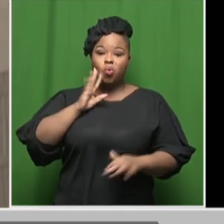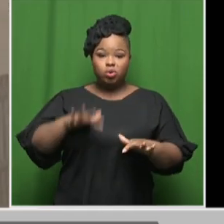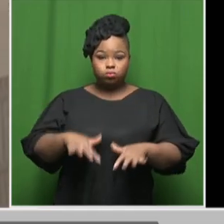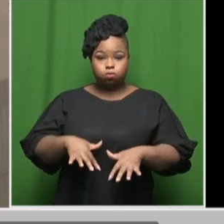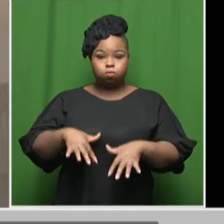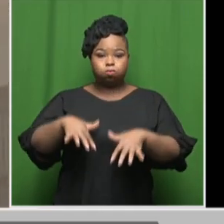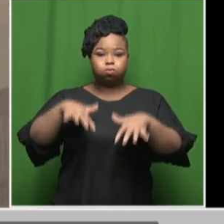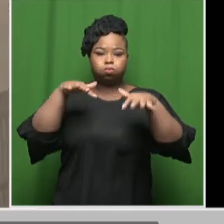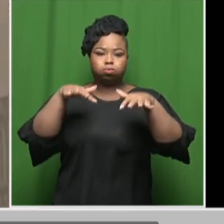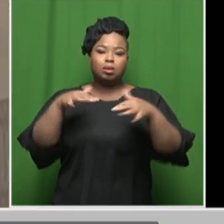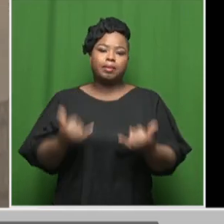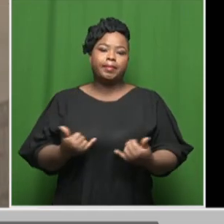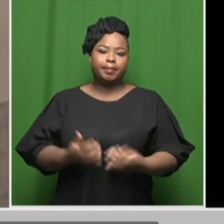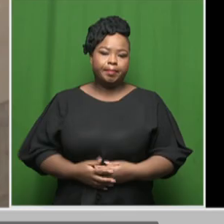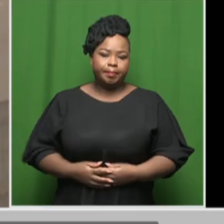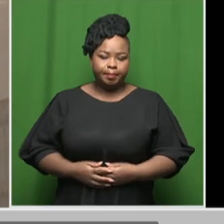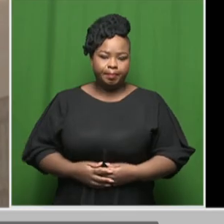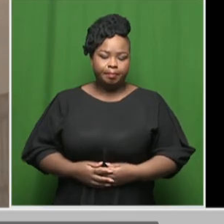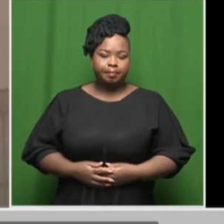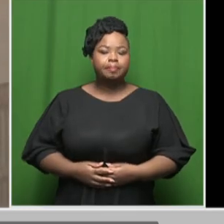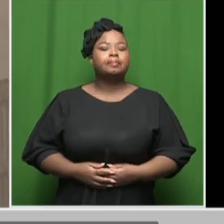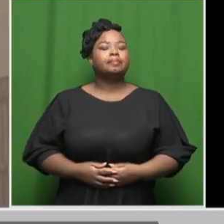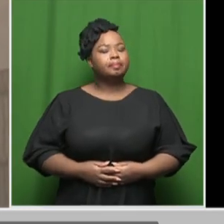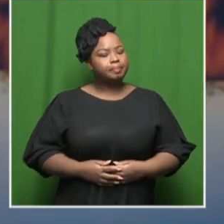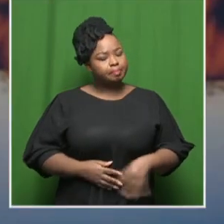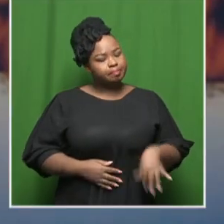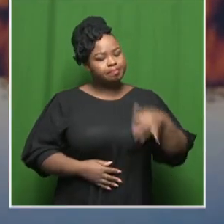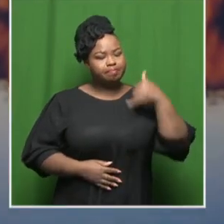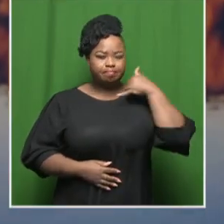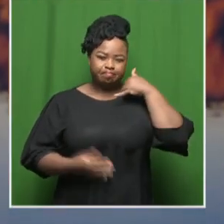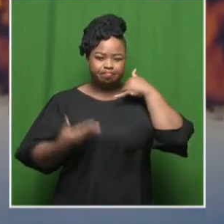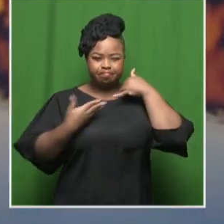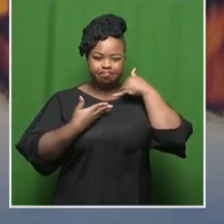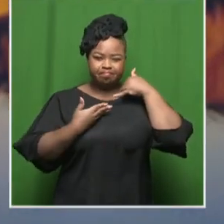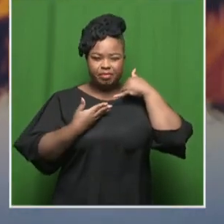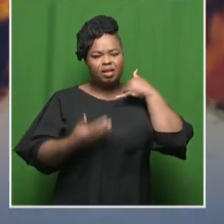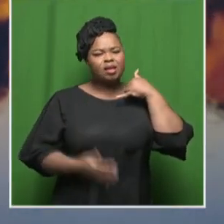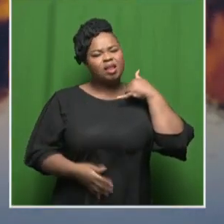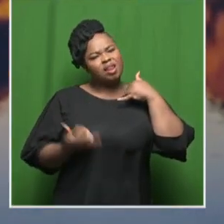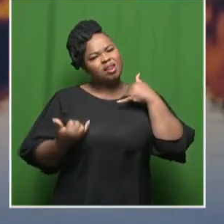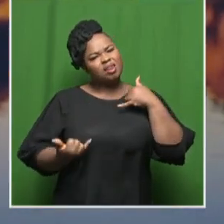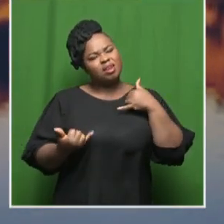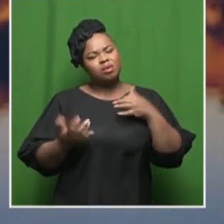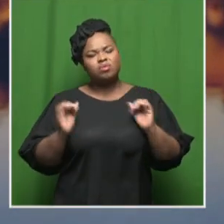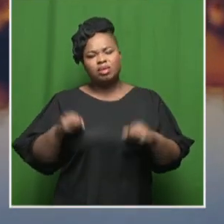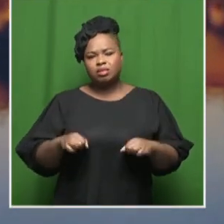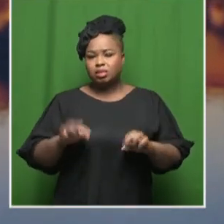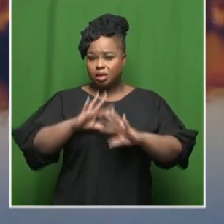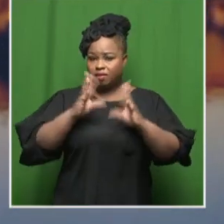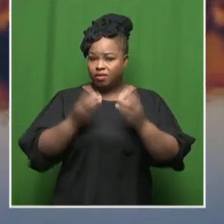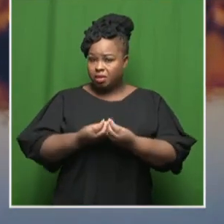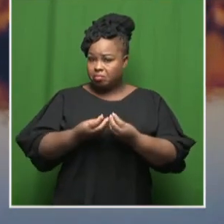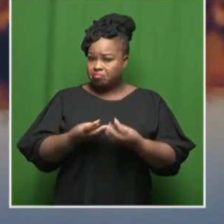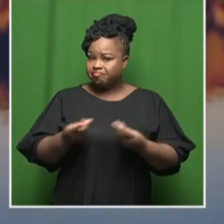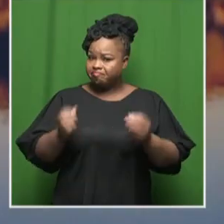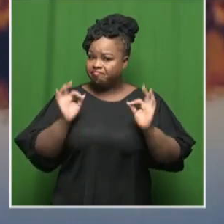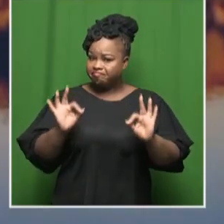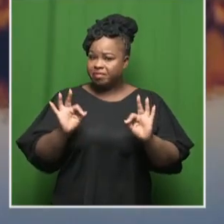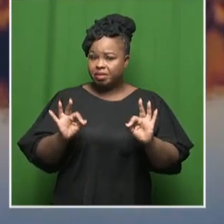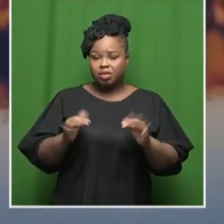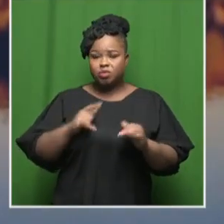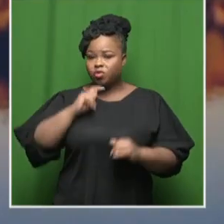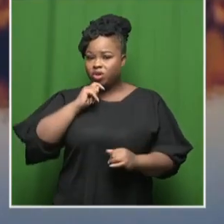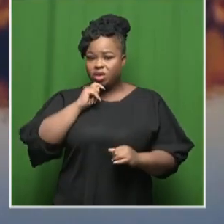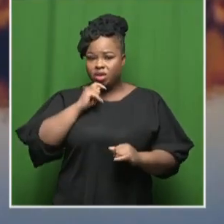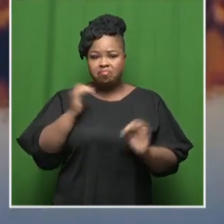our river streams. So, Robert, things are cleared this morning, roads are flowing,